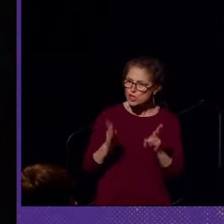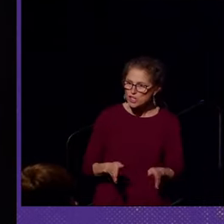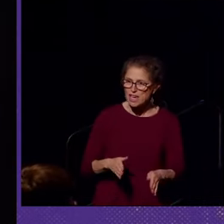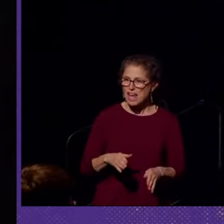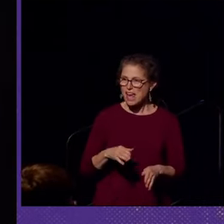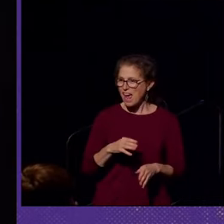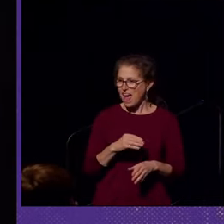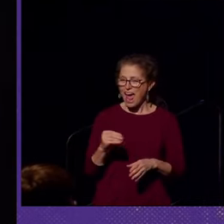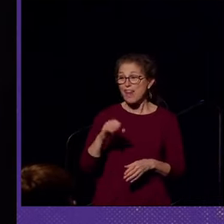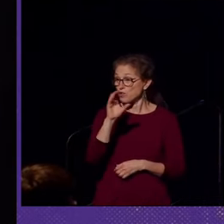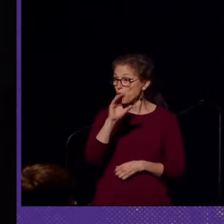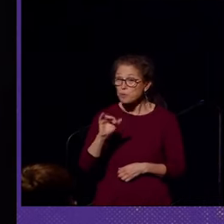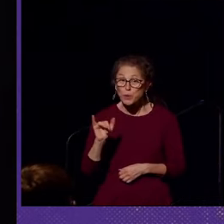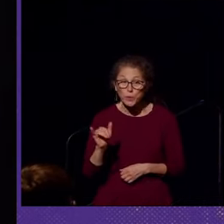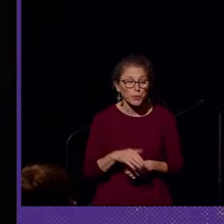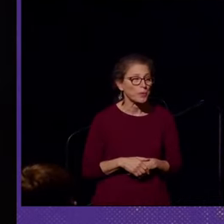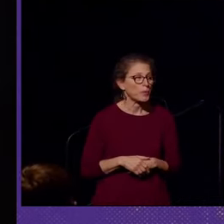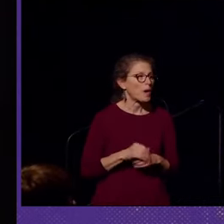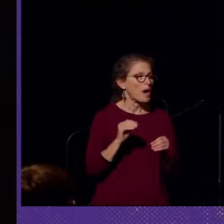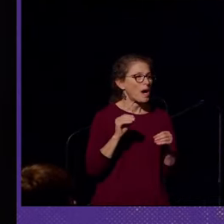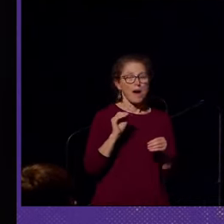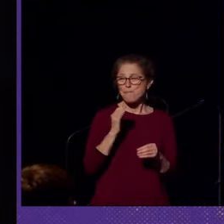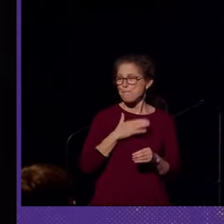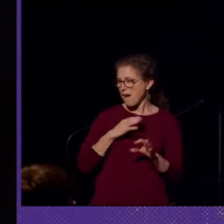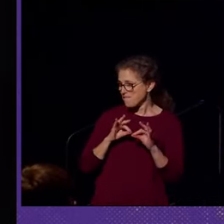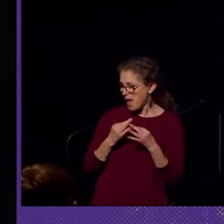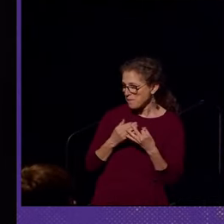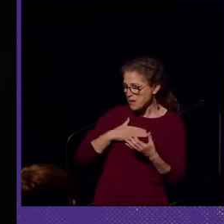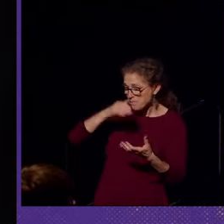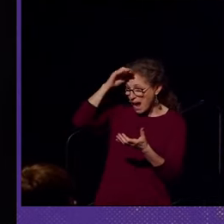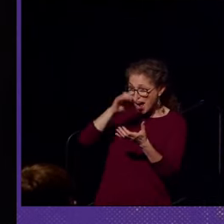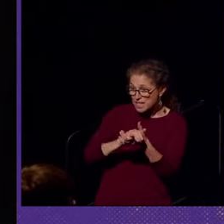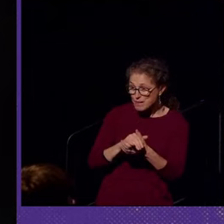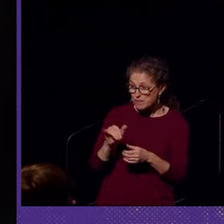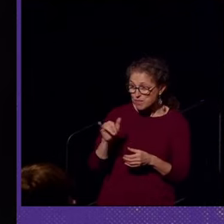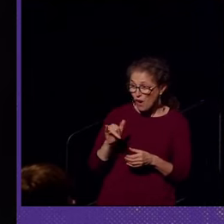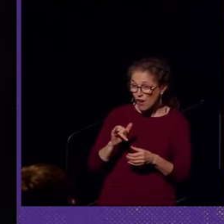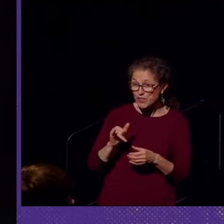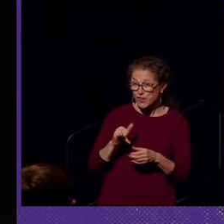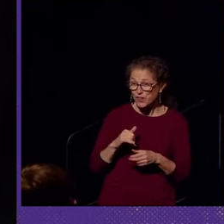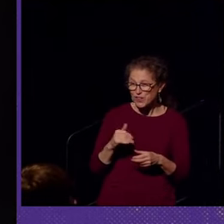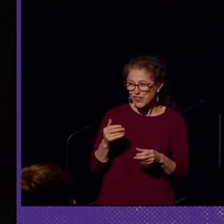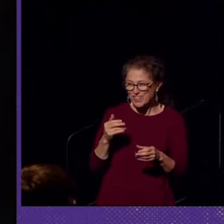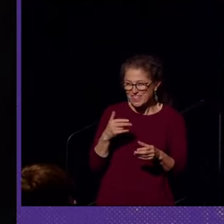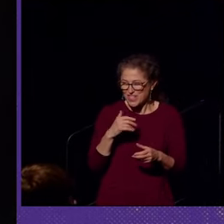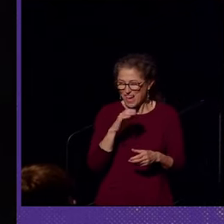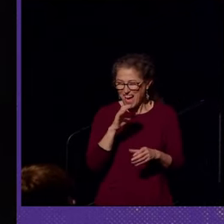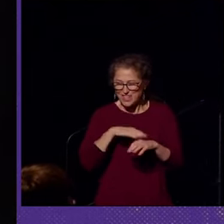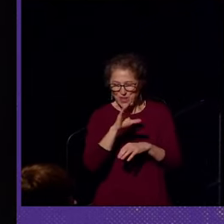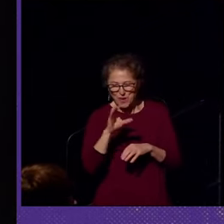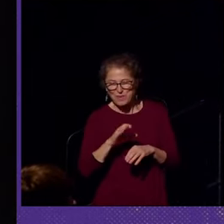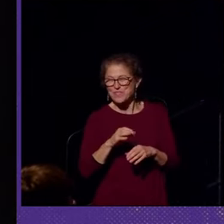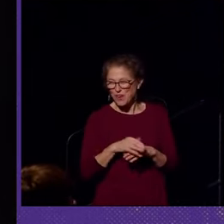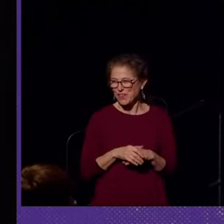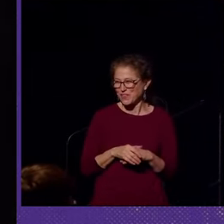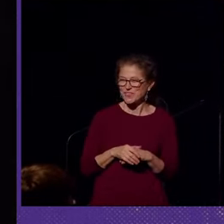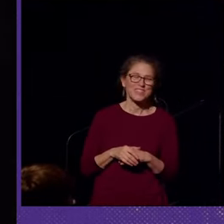as in Zoom. Apparently my family and my husband has also tuned in, so this is a wave for them.